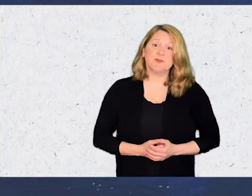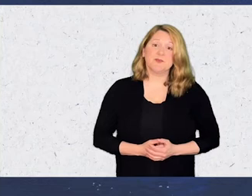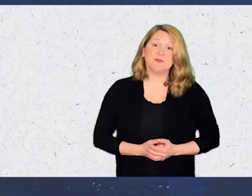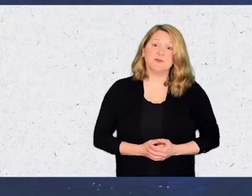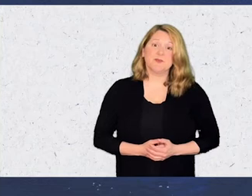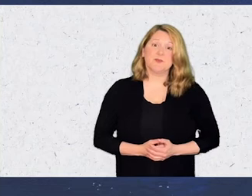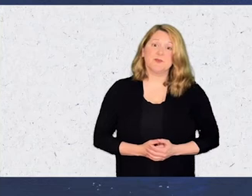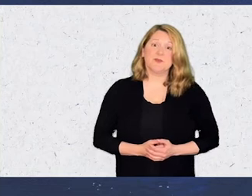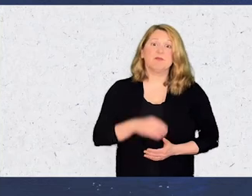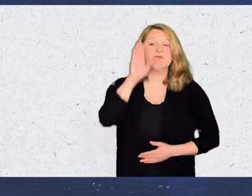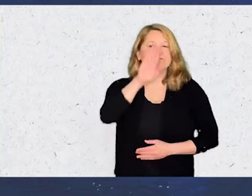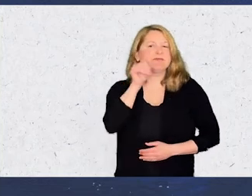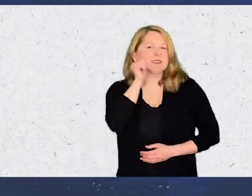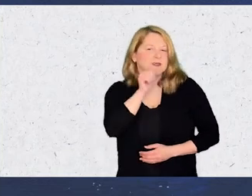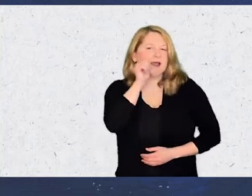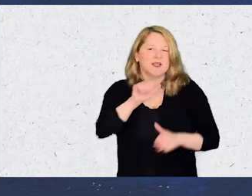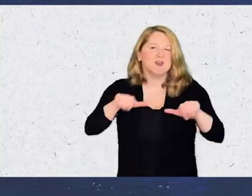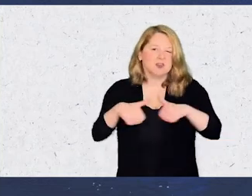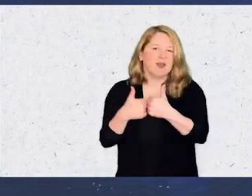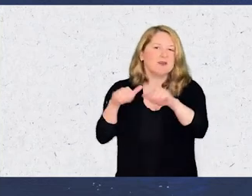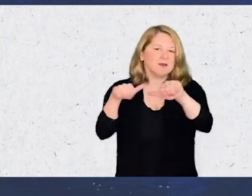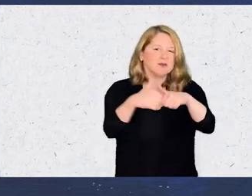It is a daily challenge.